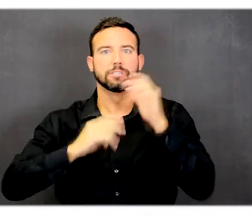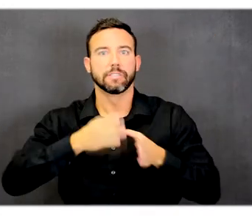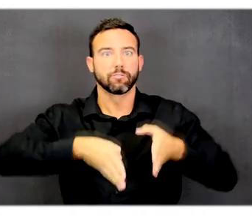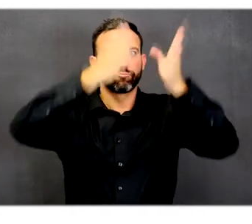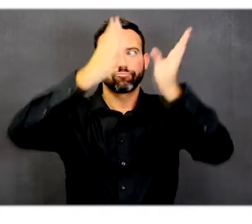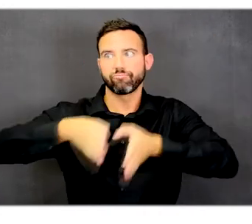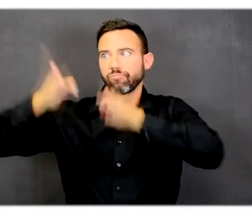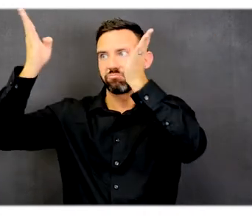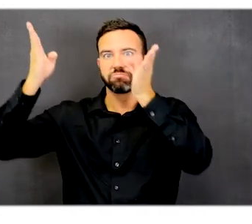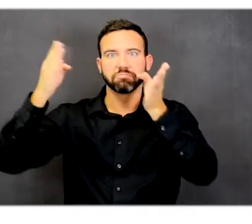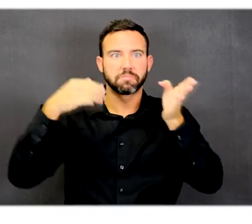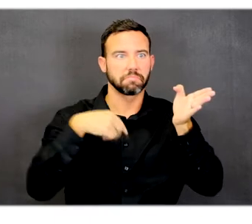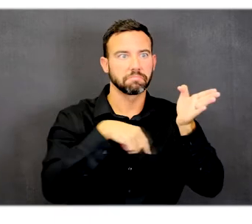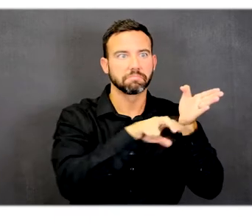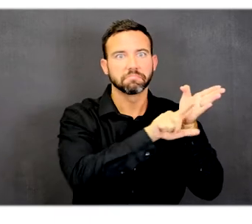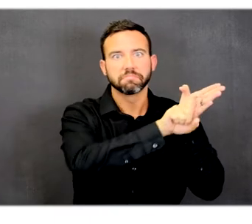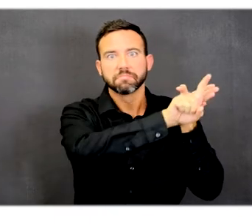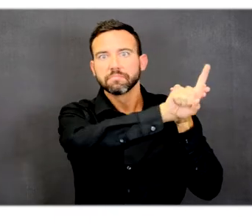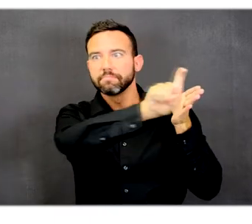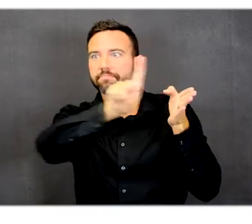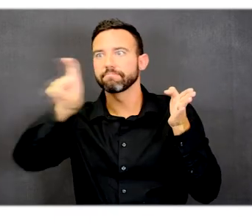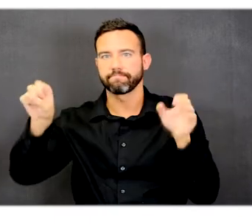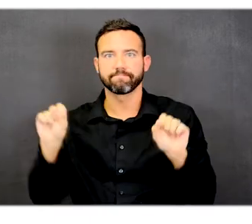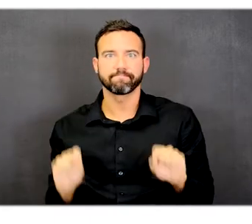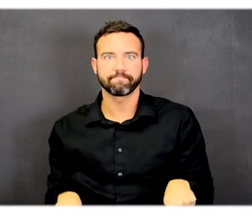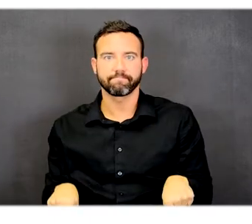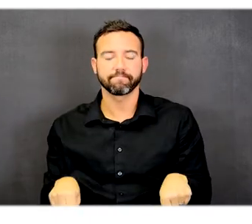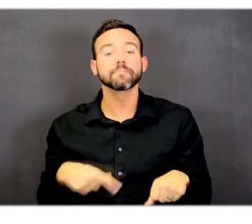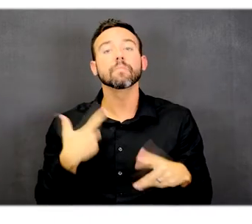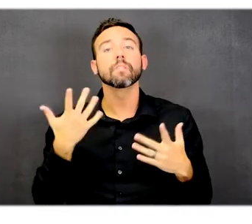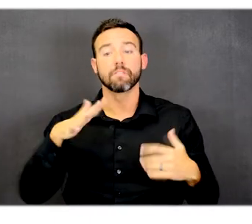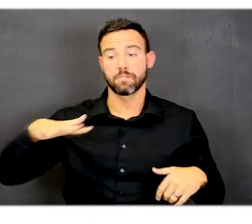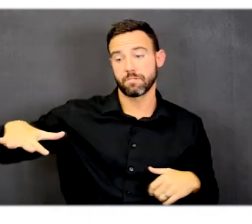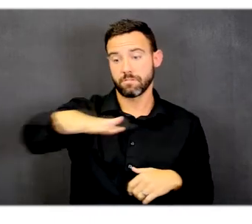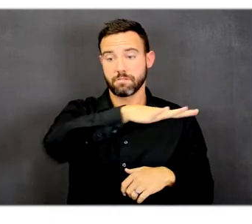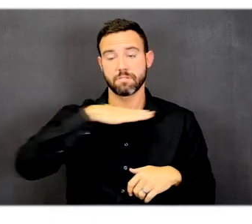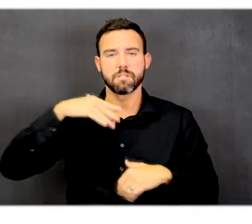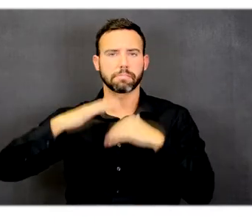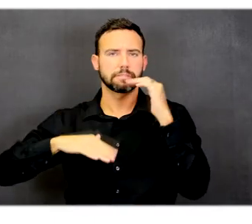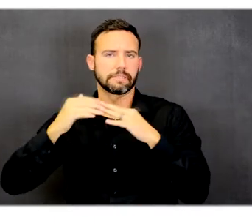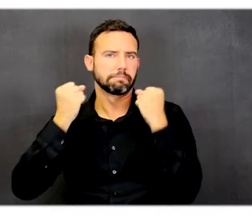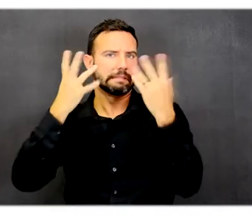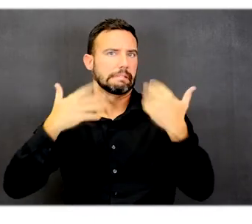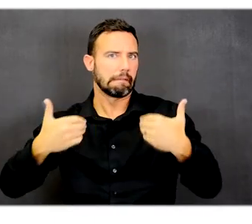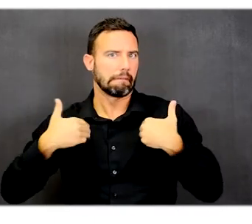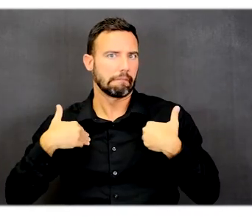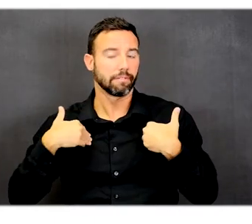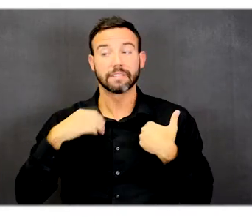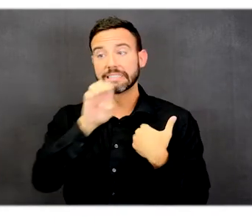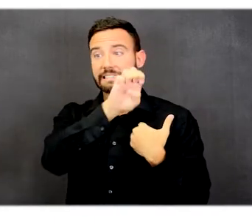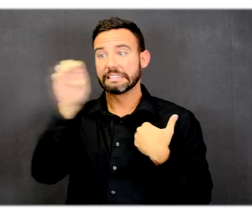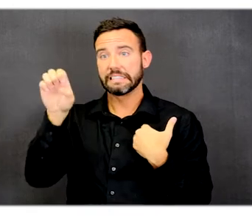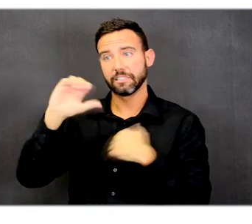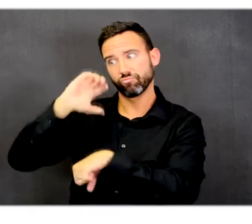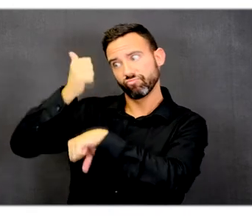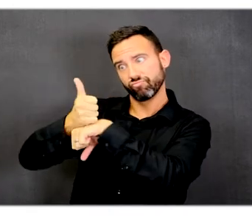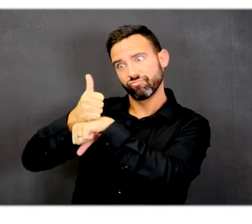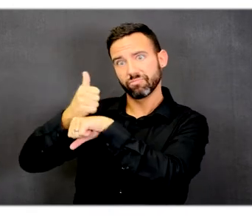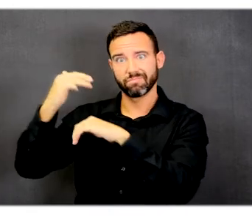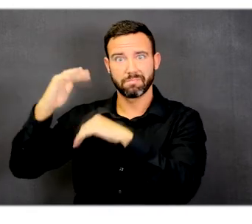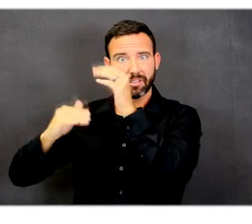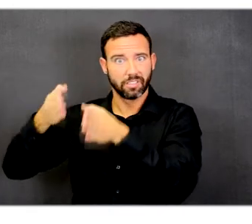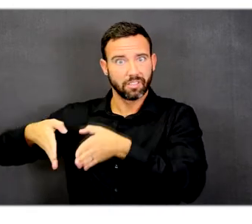There are buildings on this overall site plan. To the east is the office building. It is about 400